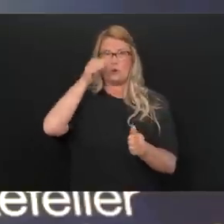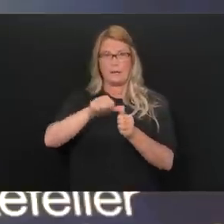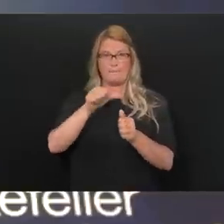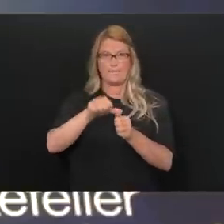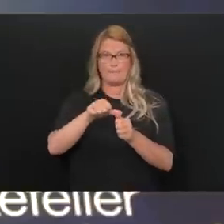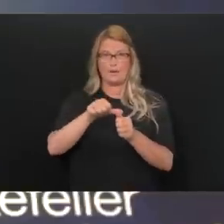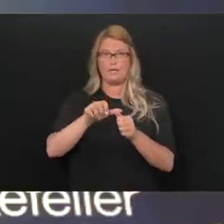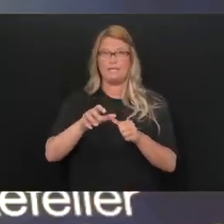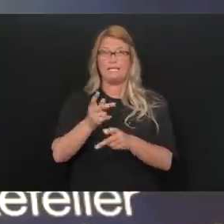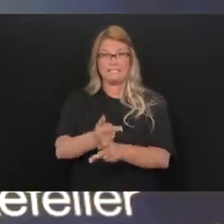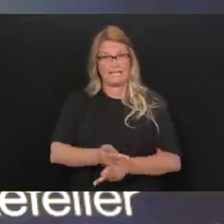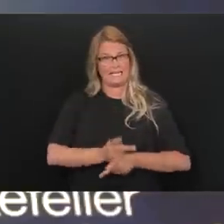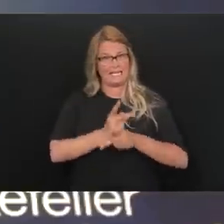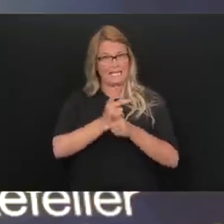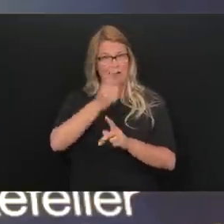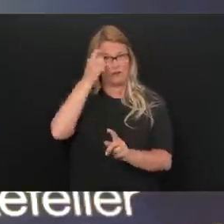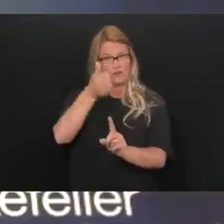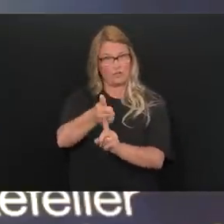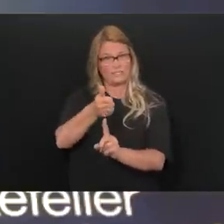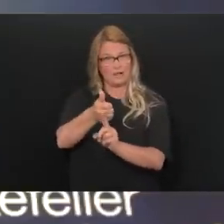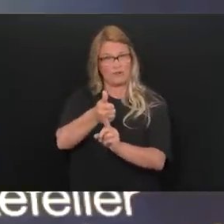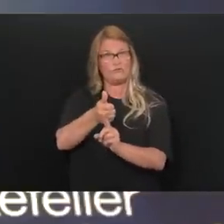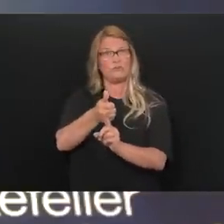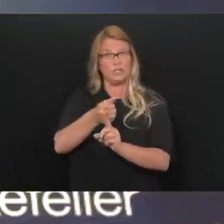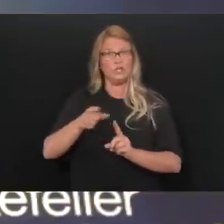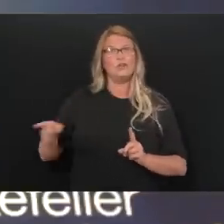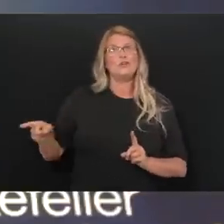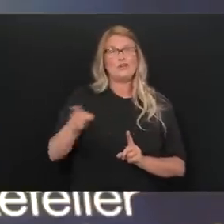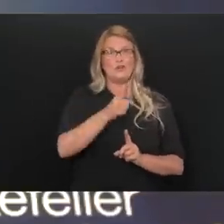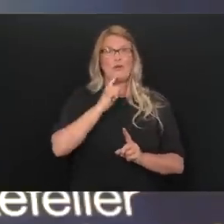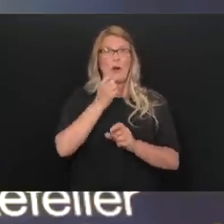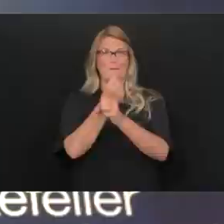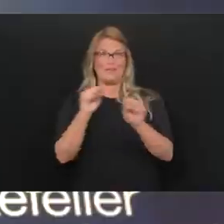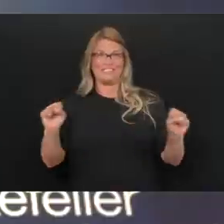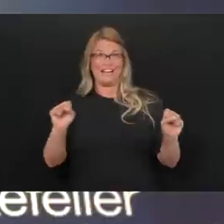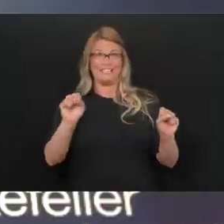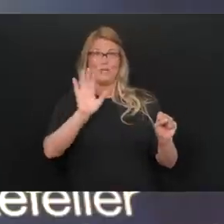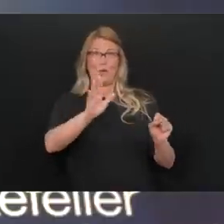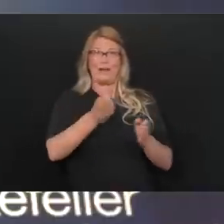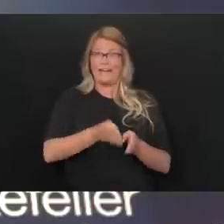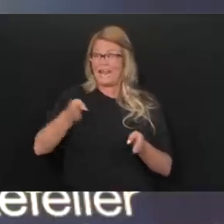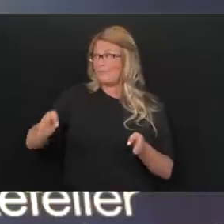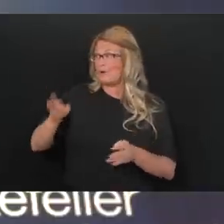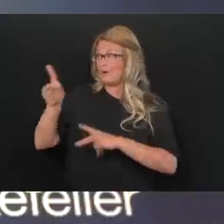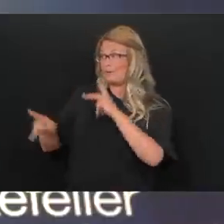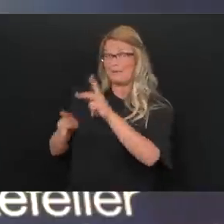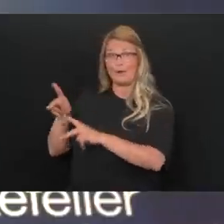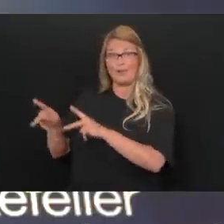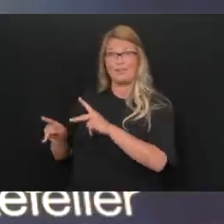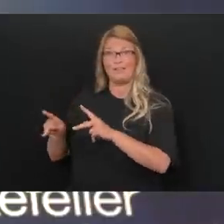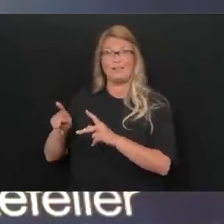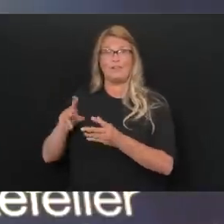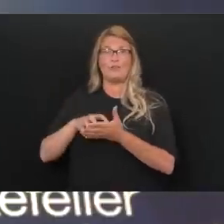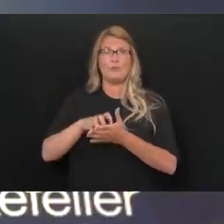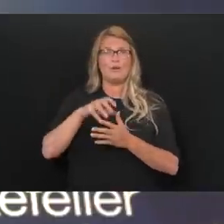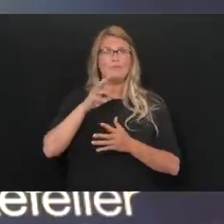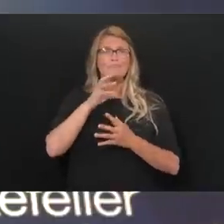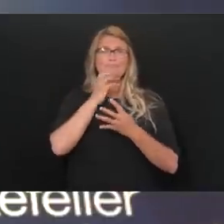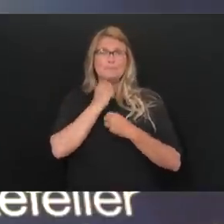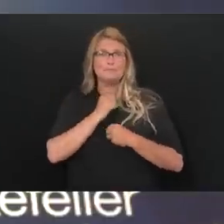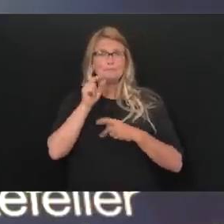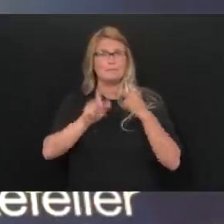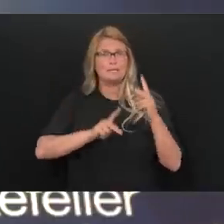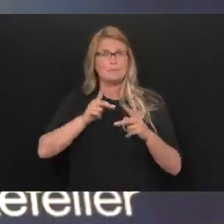by taking care of yourself, you are protecting your neighbor, the vulnerable people in our state, our healthcare